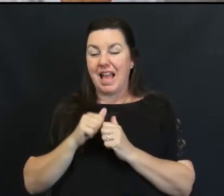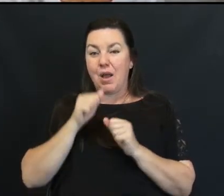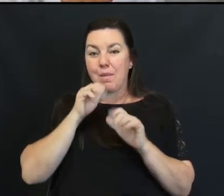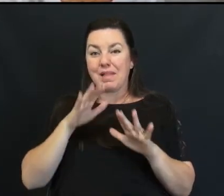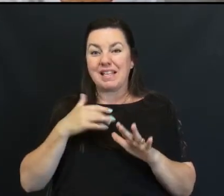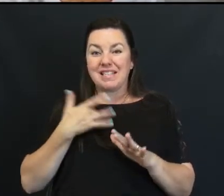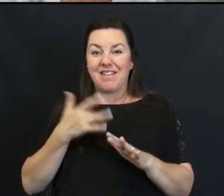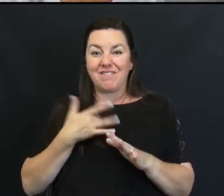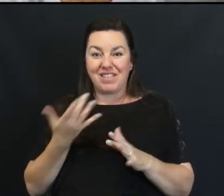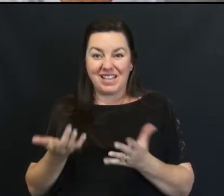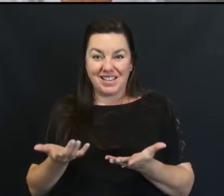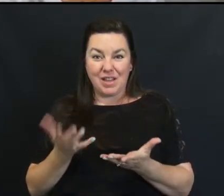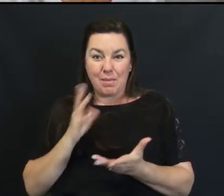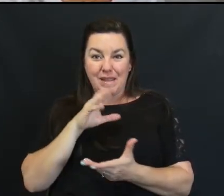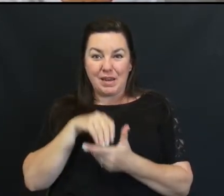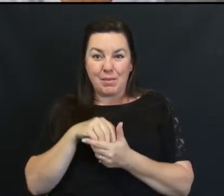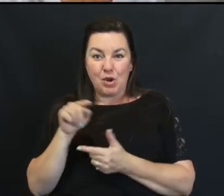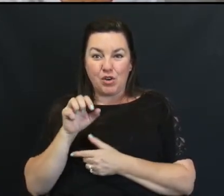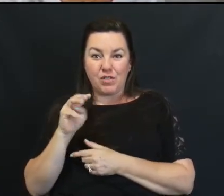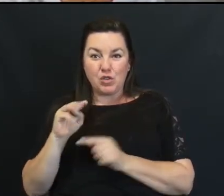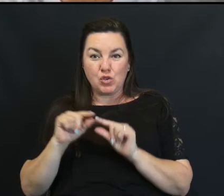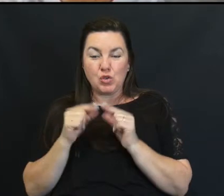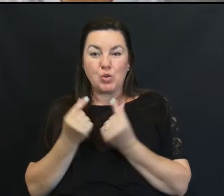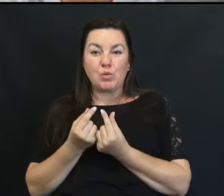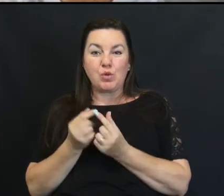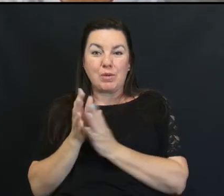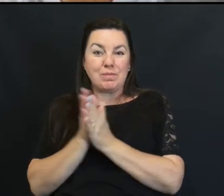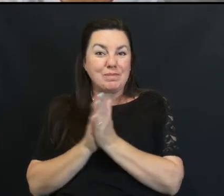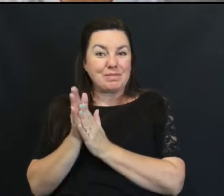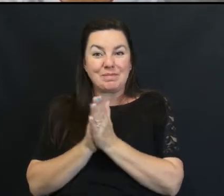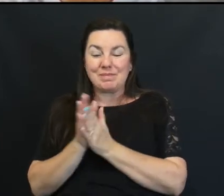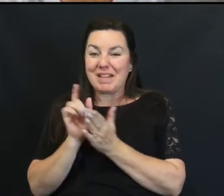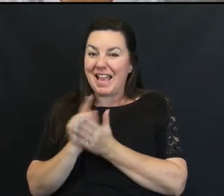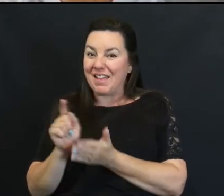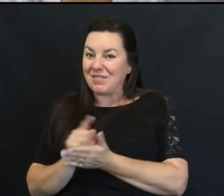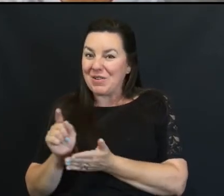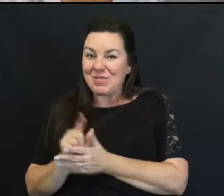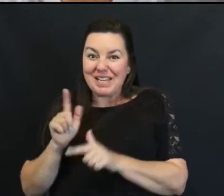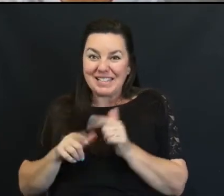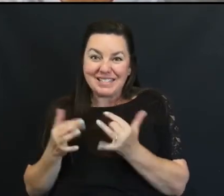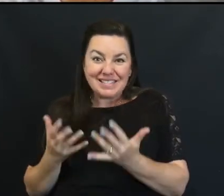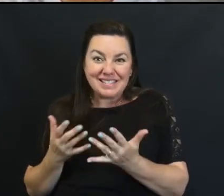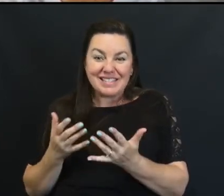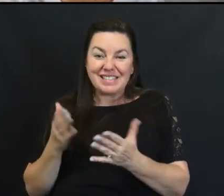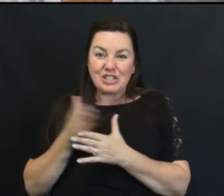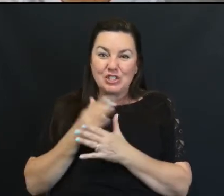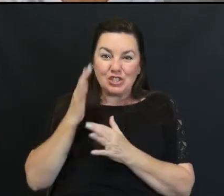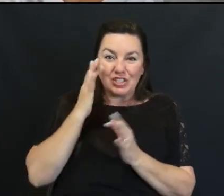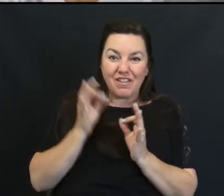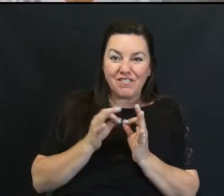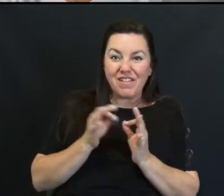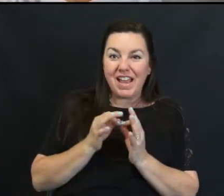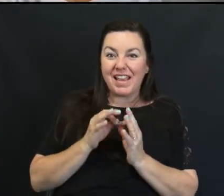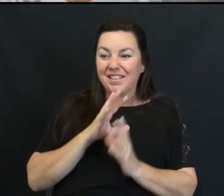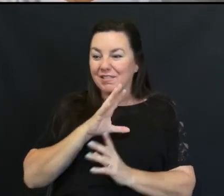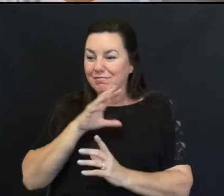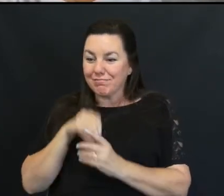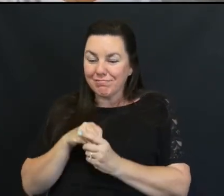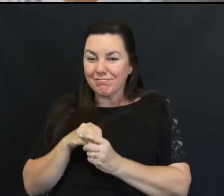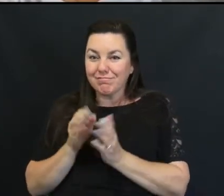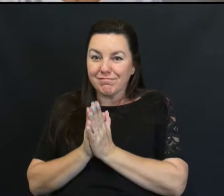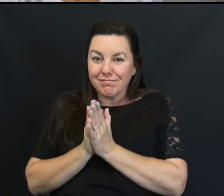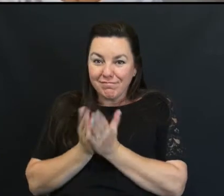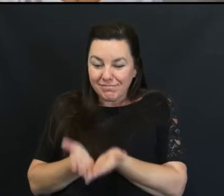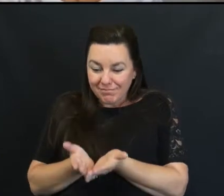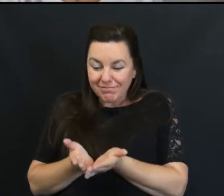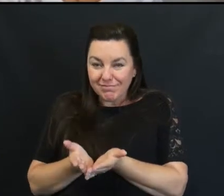blessed I feel Being a part of This Zoom group And I look forward To it every week We get to share Our faith And immerse ourselves In